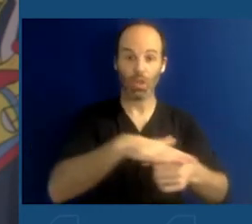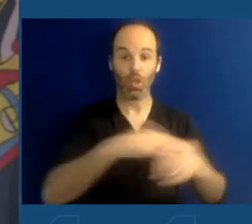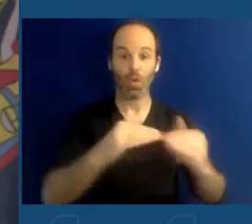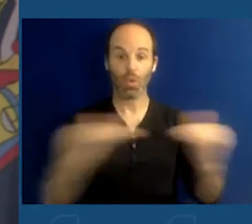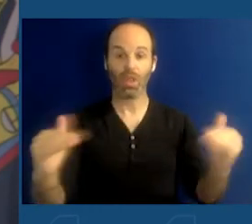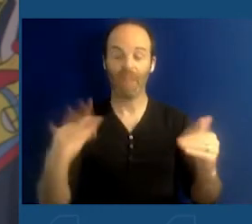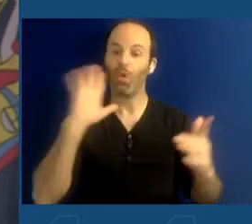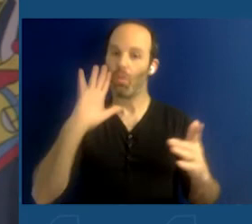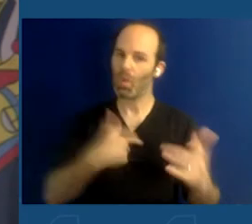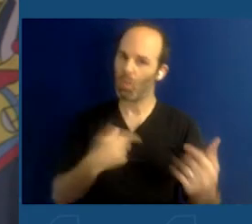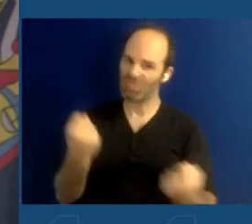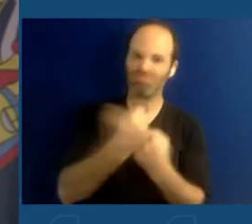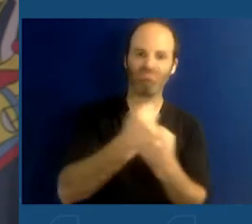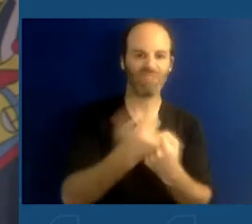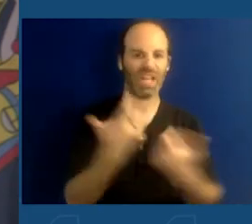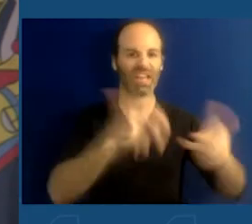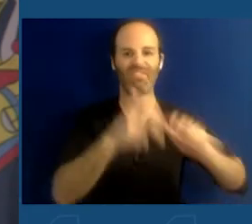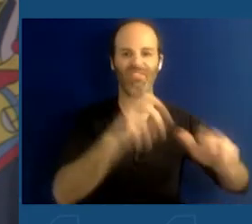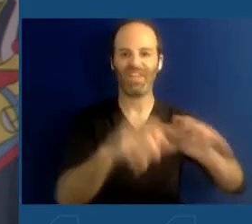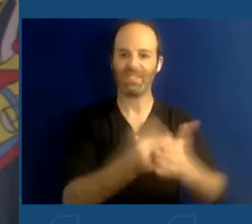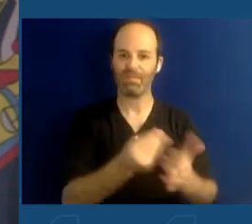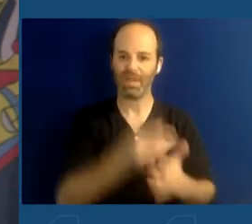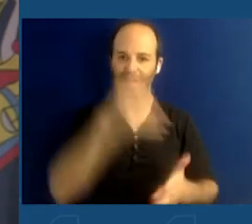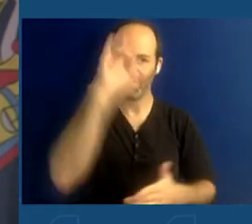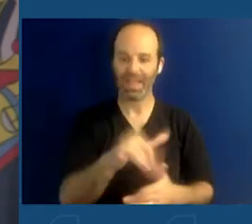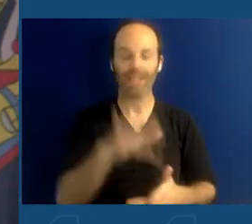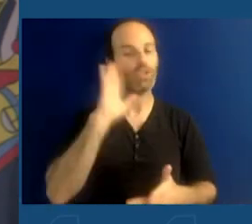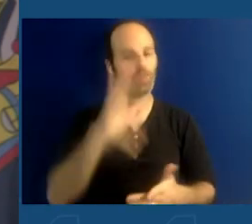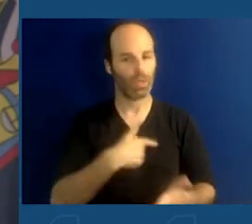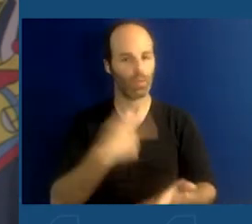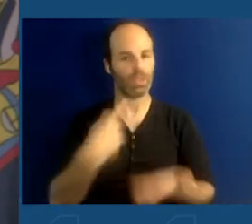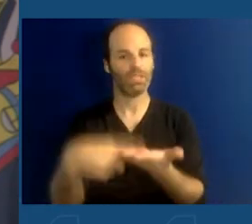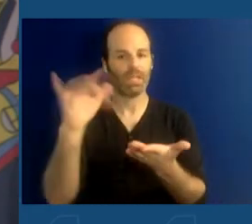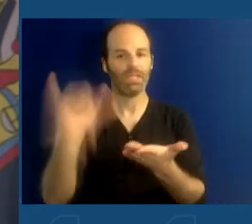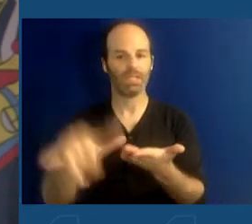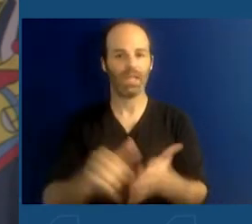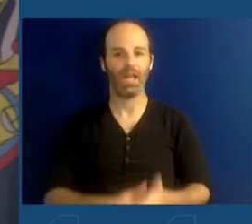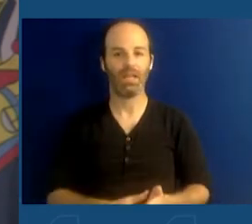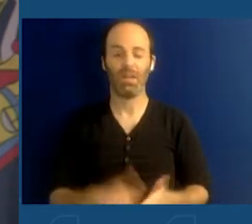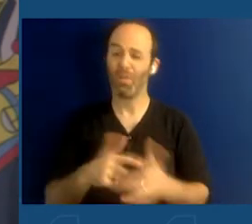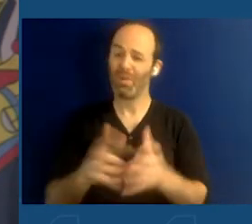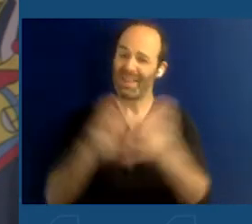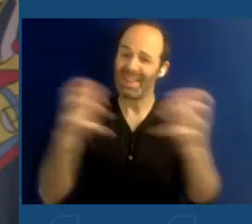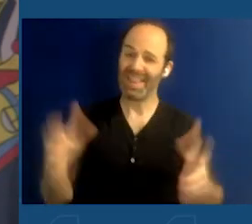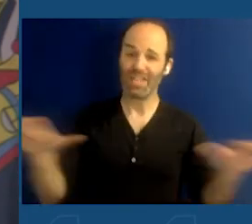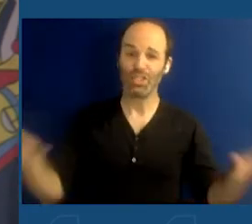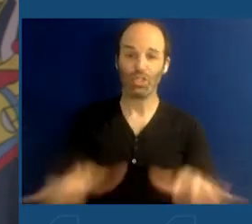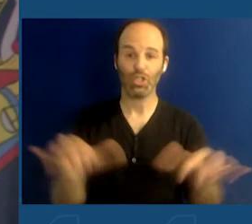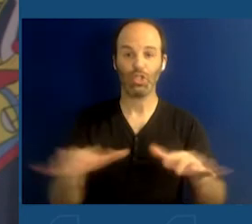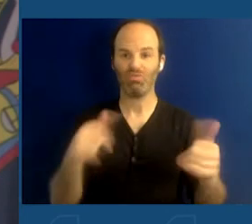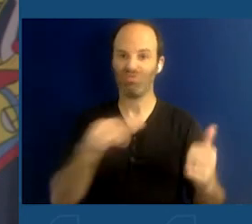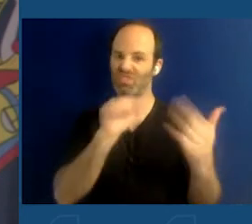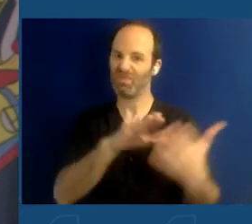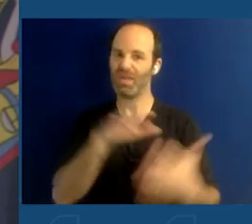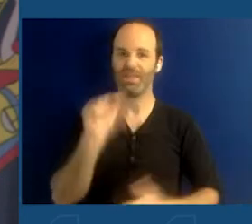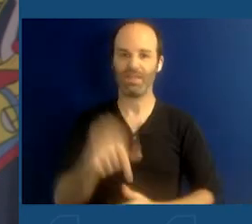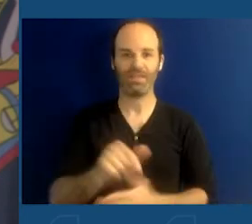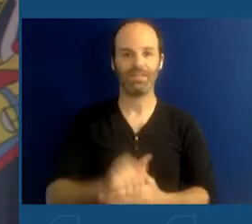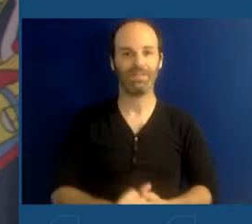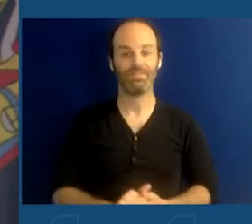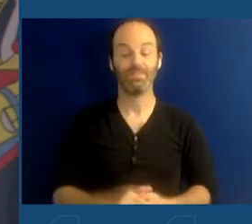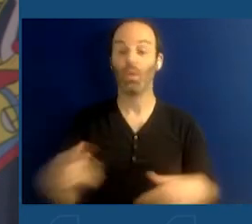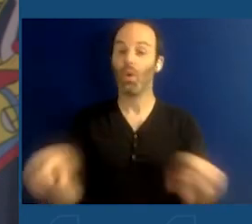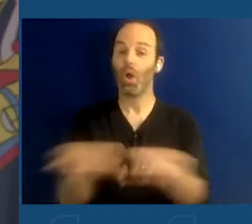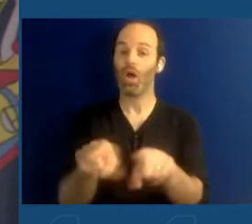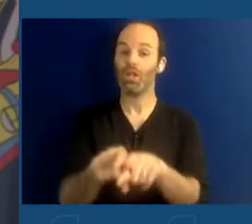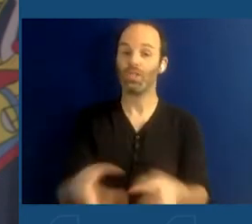behind it. So we'll be talking about that. But we have so much to do to address this. So we're also asking the